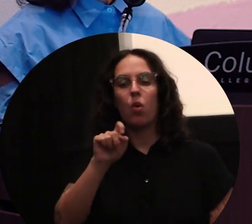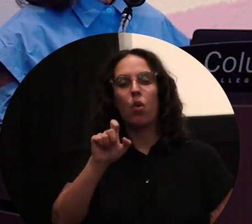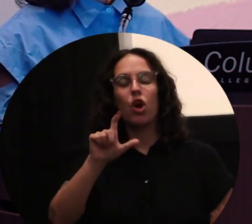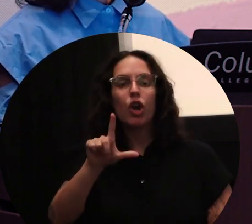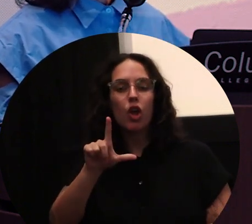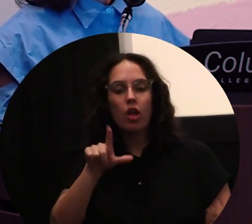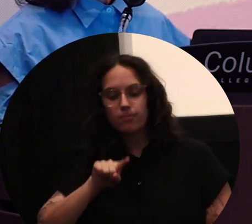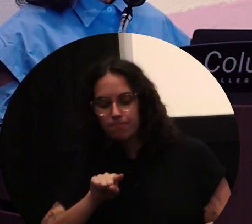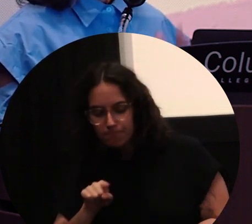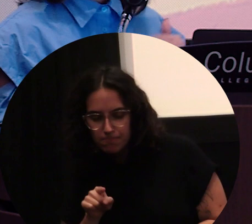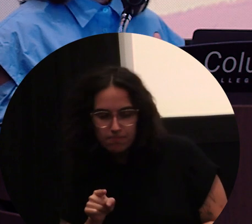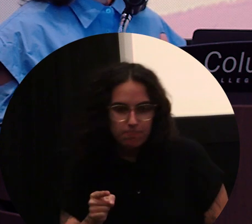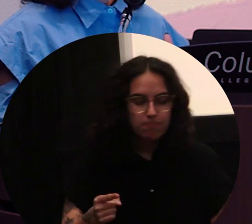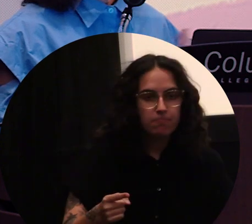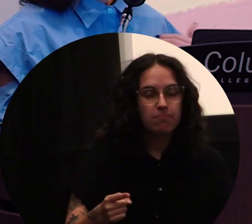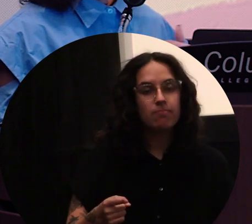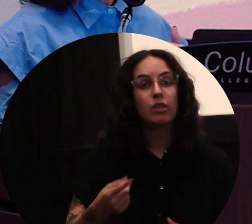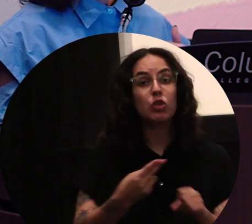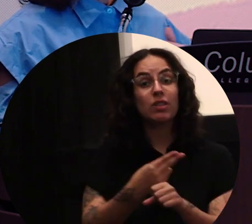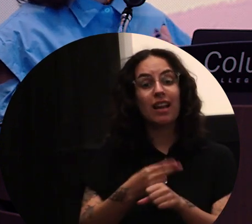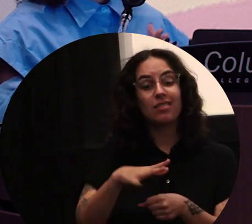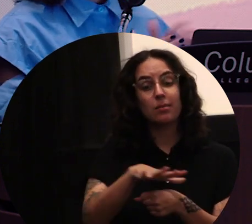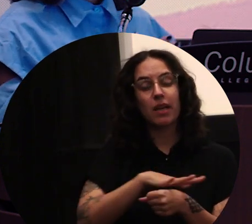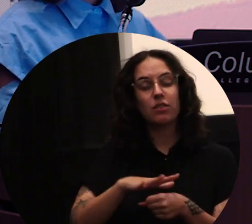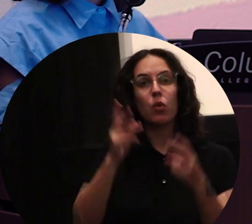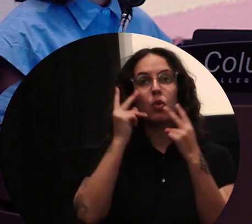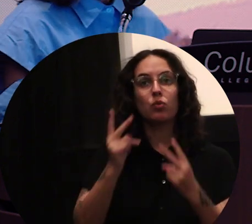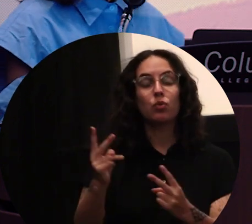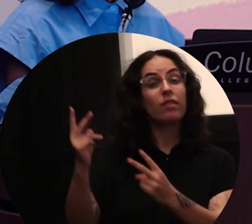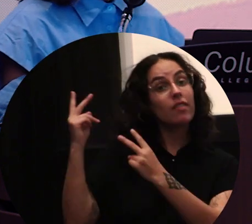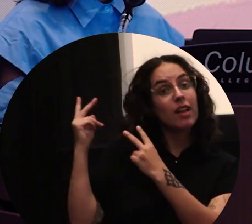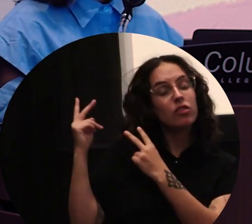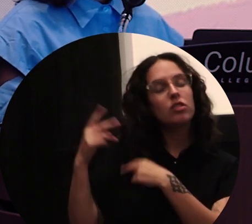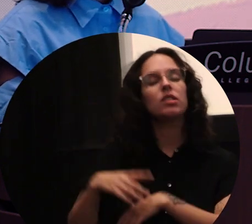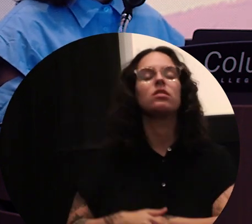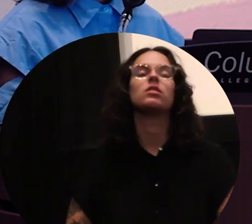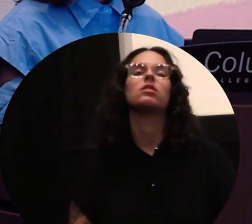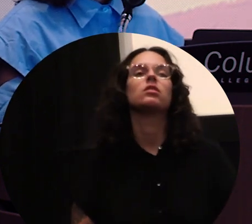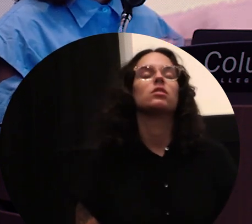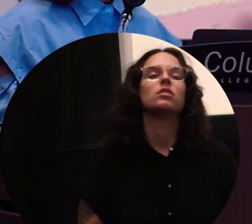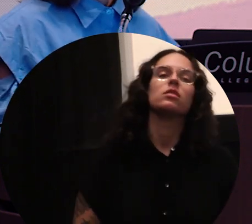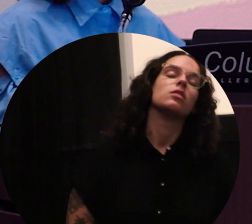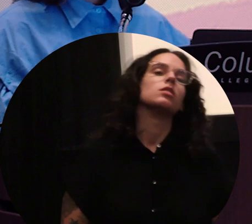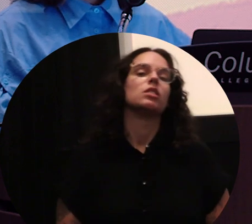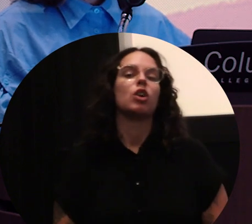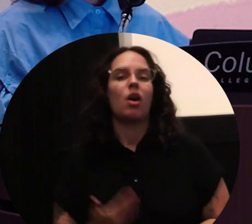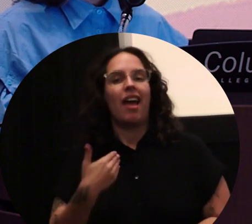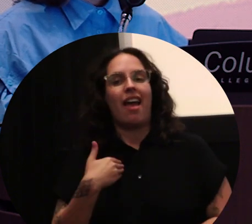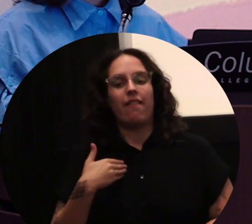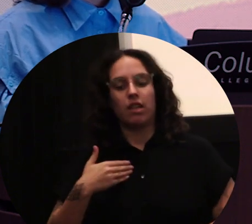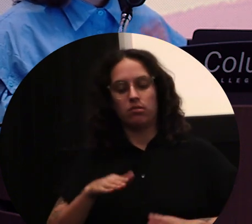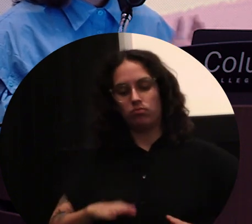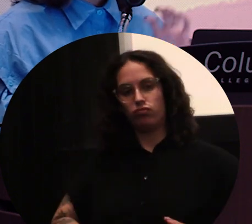a space for reflection and thinking, but different points of access. And so this ramp leads up